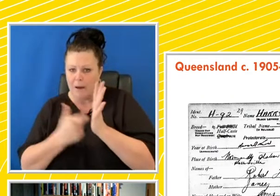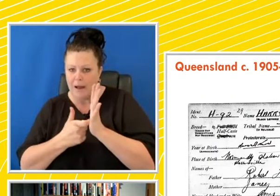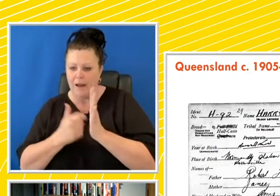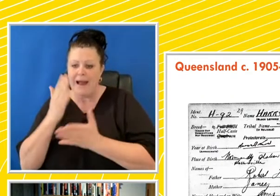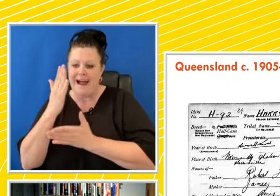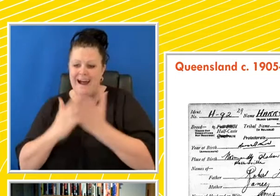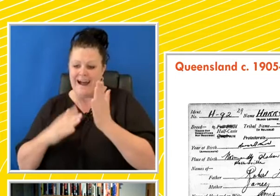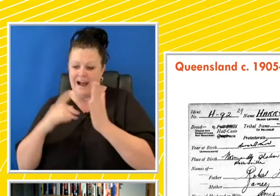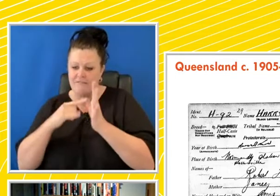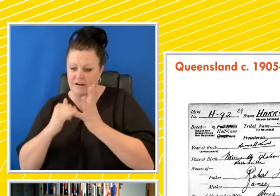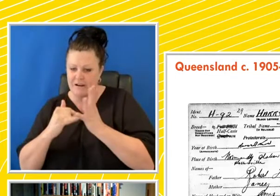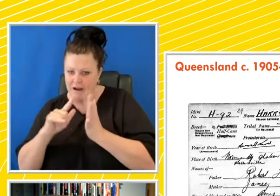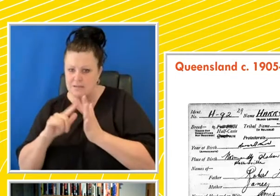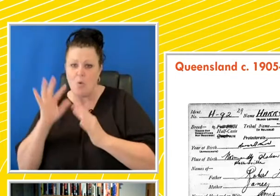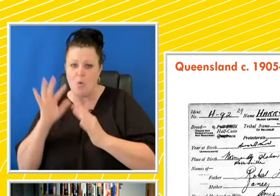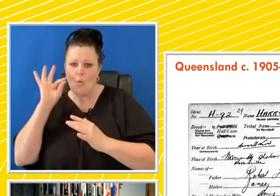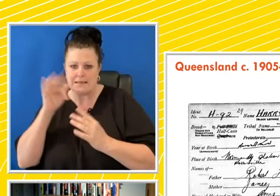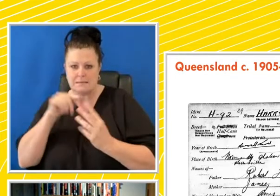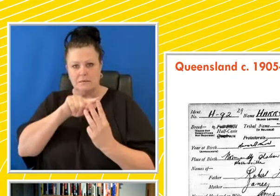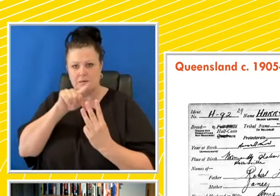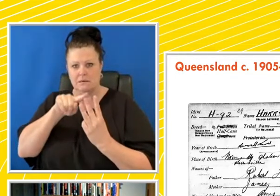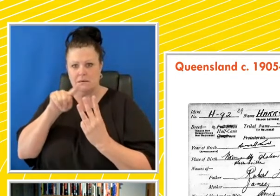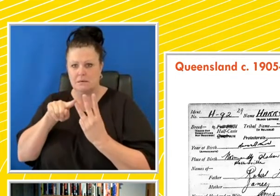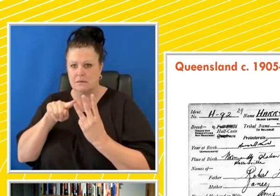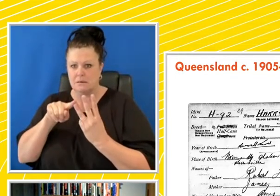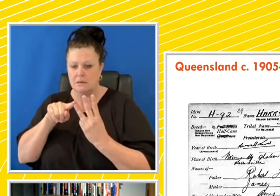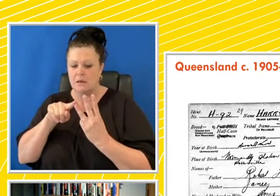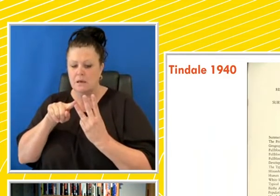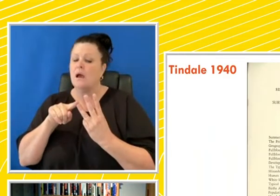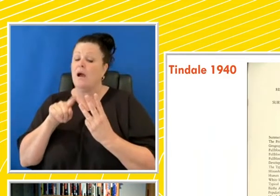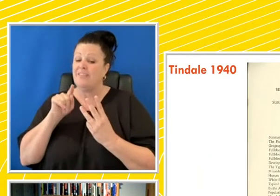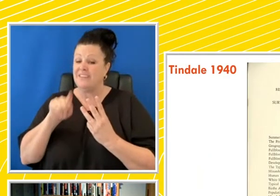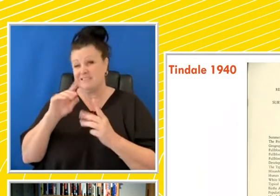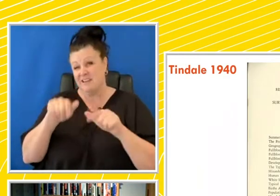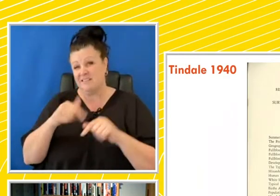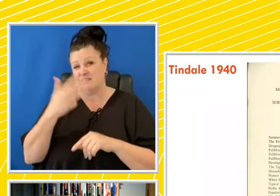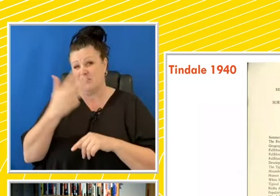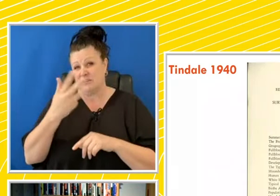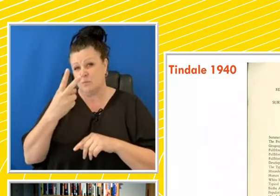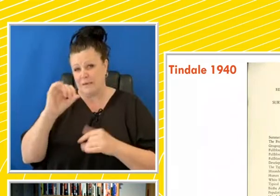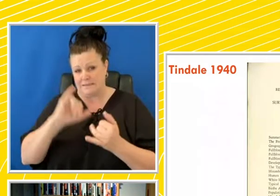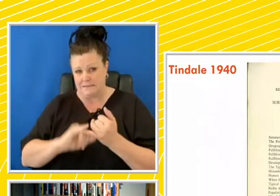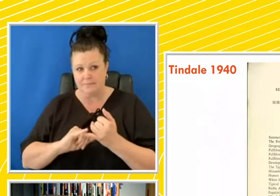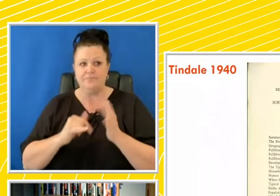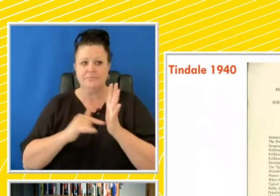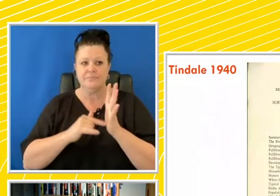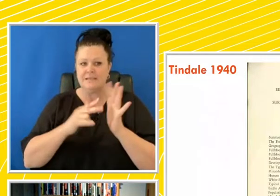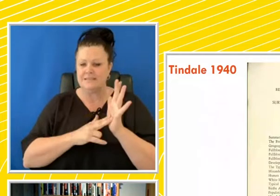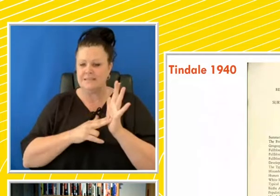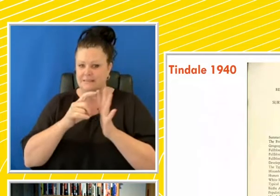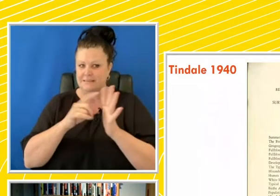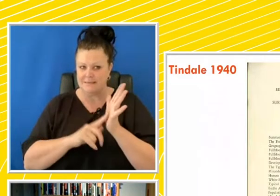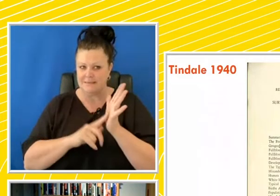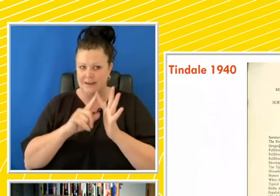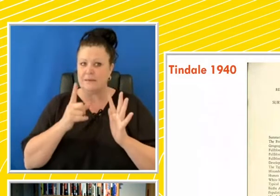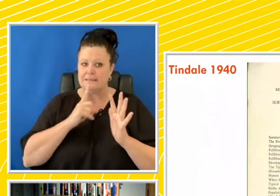-caste, and white. This is from about 1920. And then Tyndale, who we saw earlier, making the